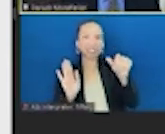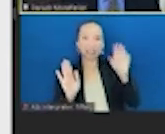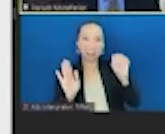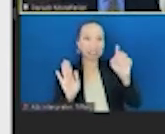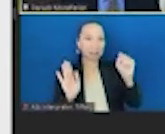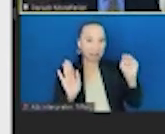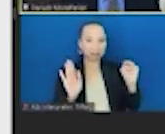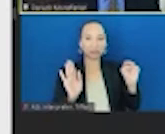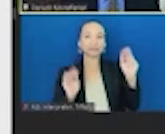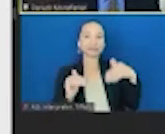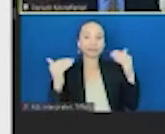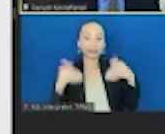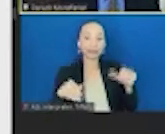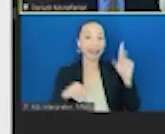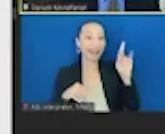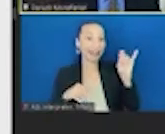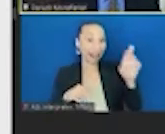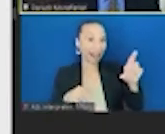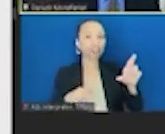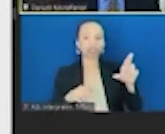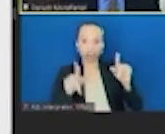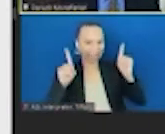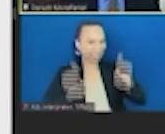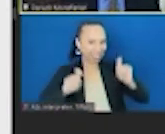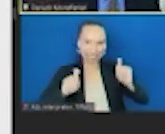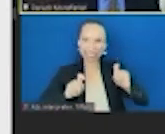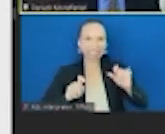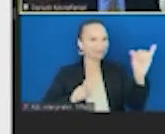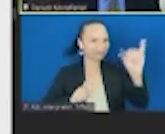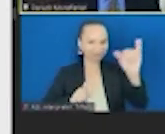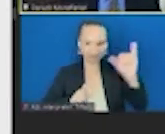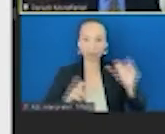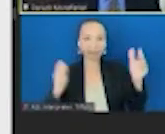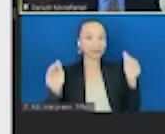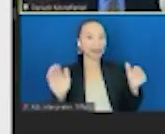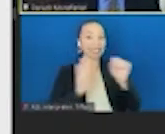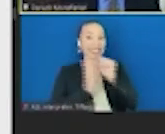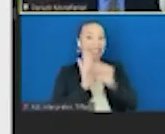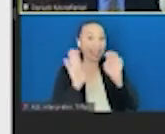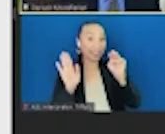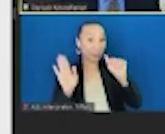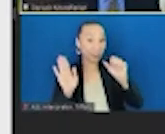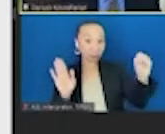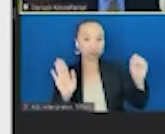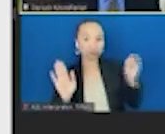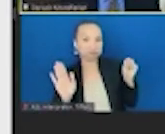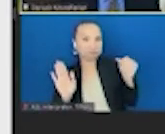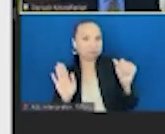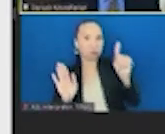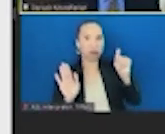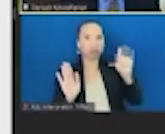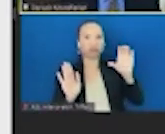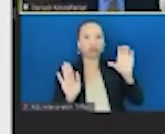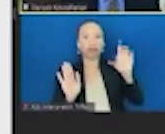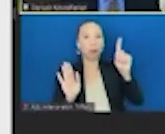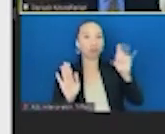Kaiser Permanente, the biggest HMO in the country, is testing these interventions. The state of Massachusetts has put in $150 million through a